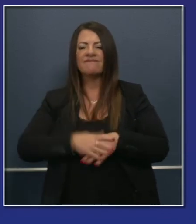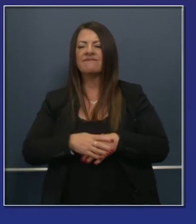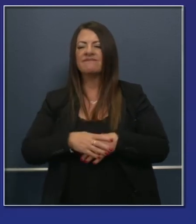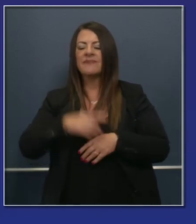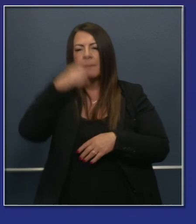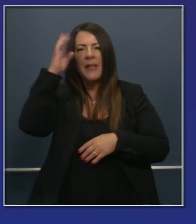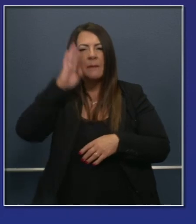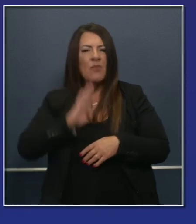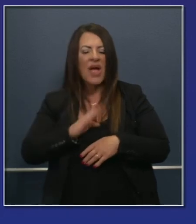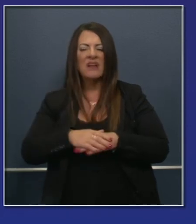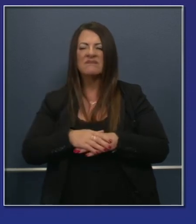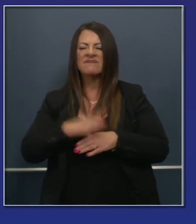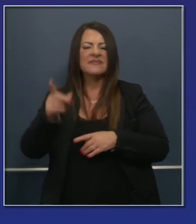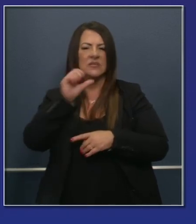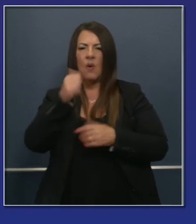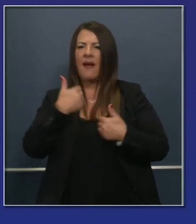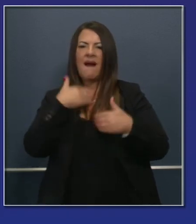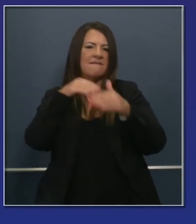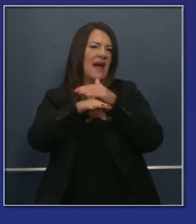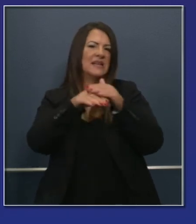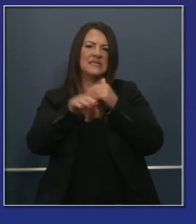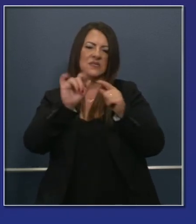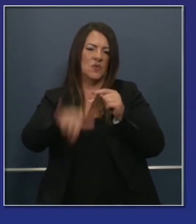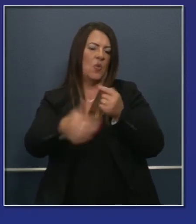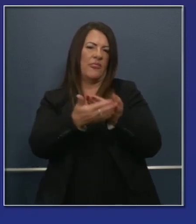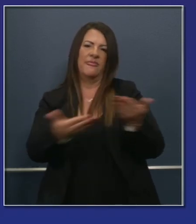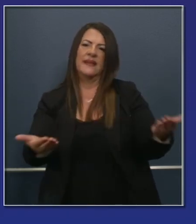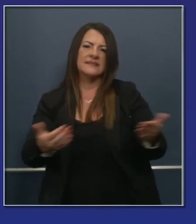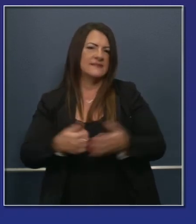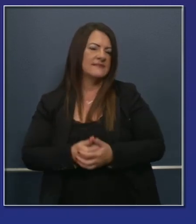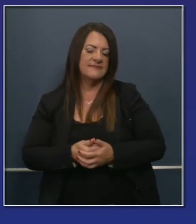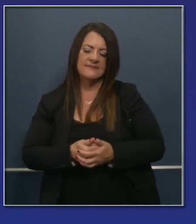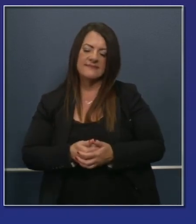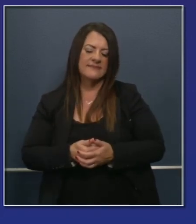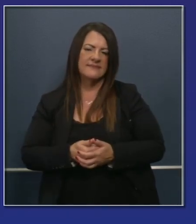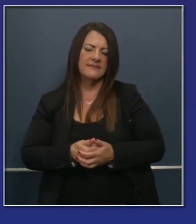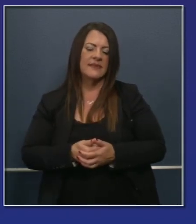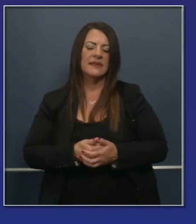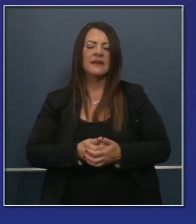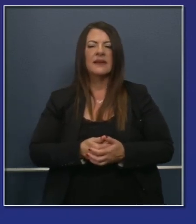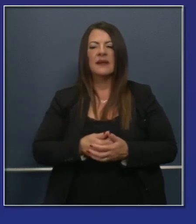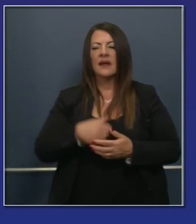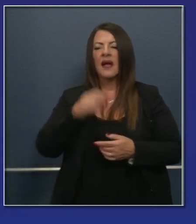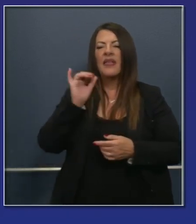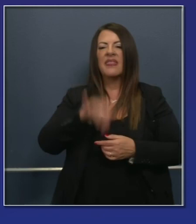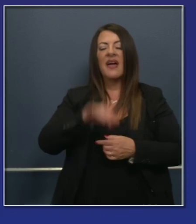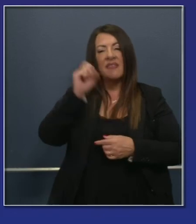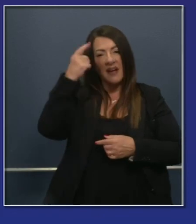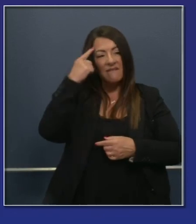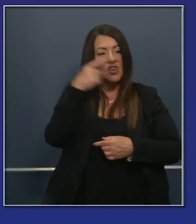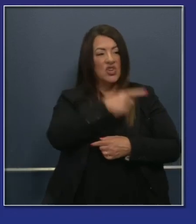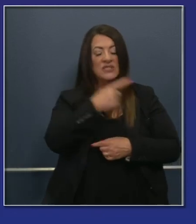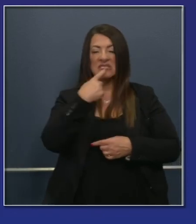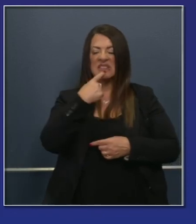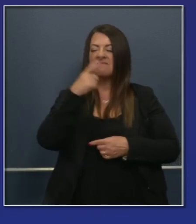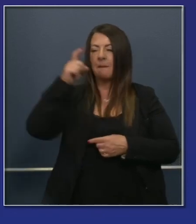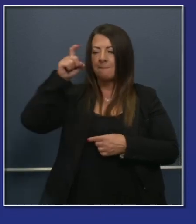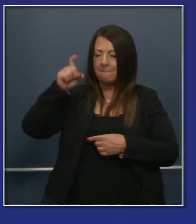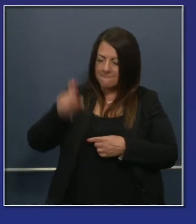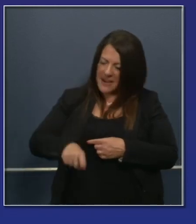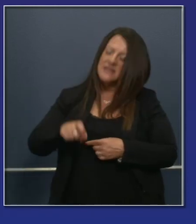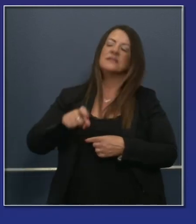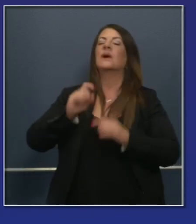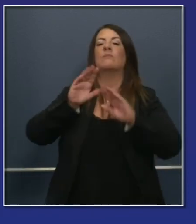task force, as the governor said, has been focused from its inception on collaborating to help close this